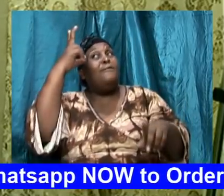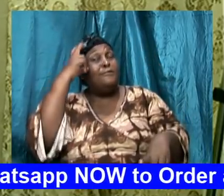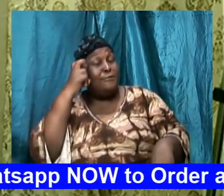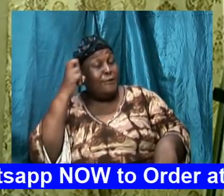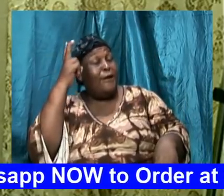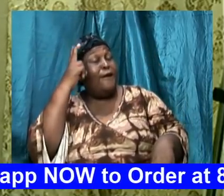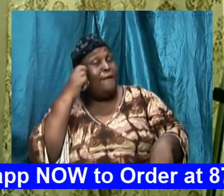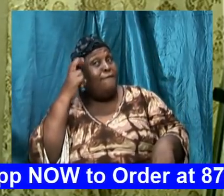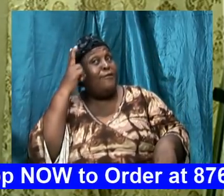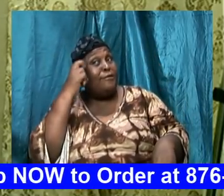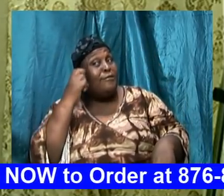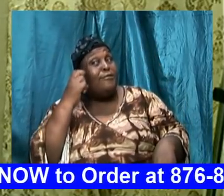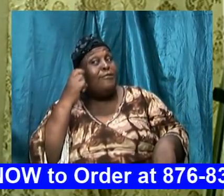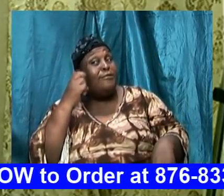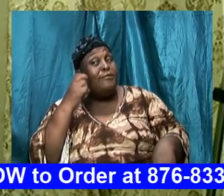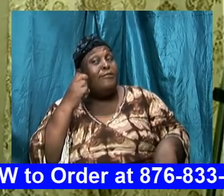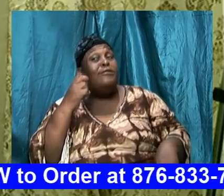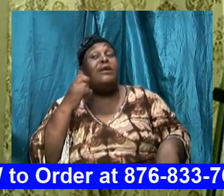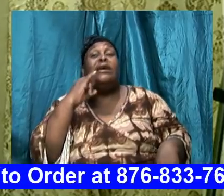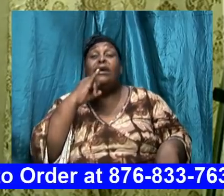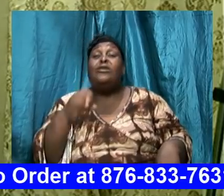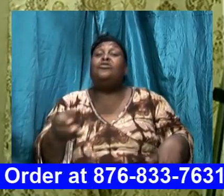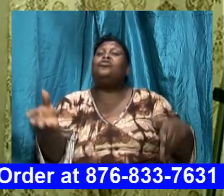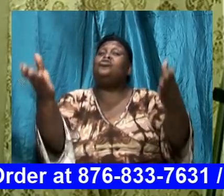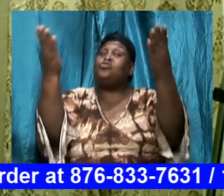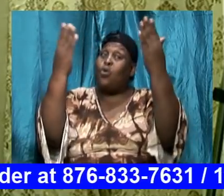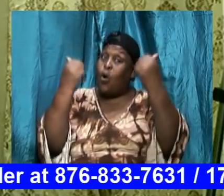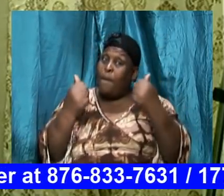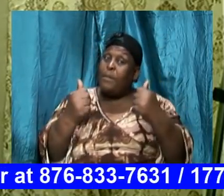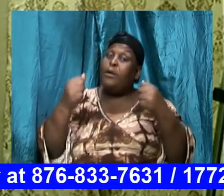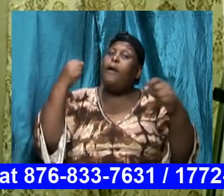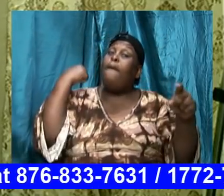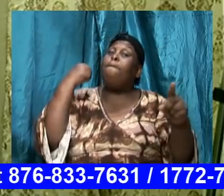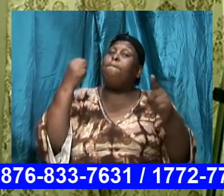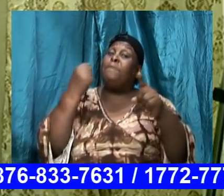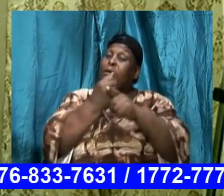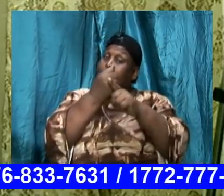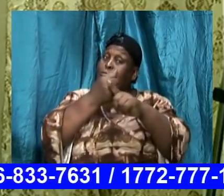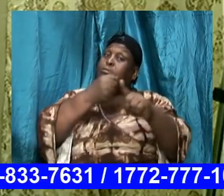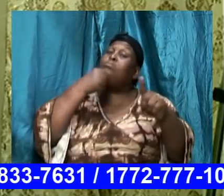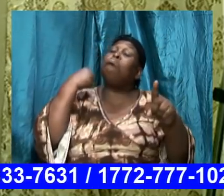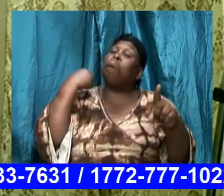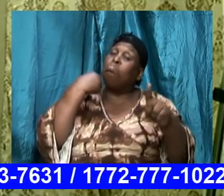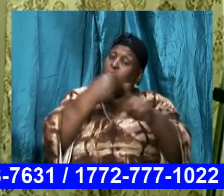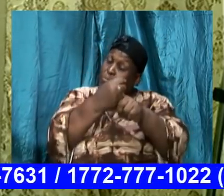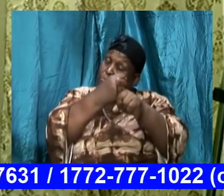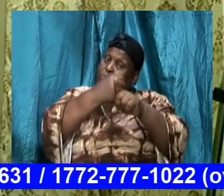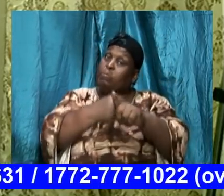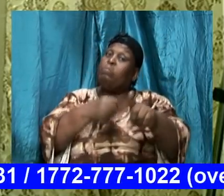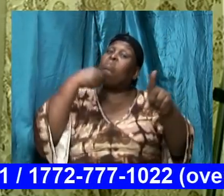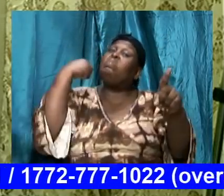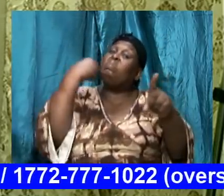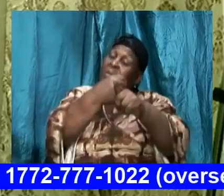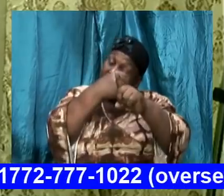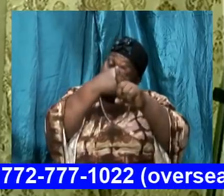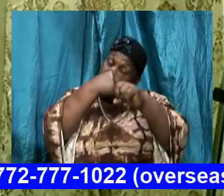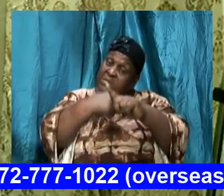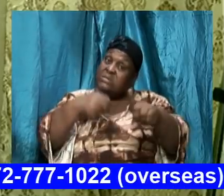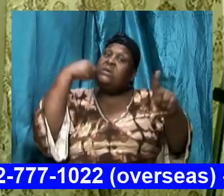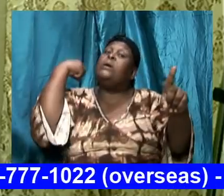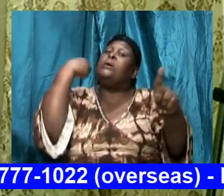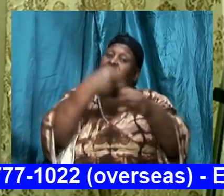Satan the devil is going to come beating beating constantly